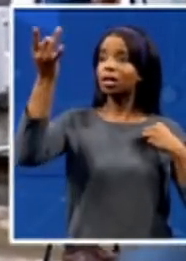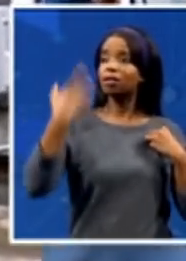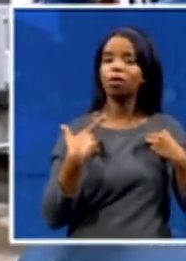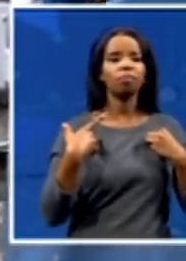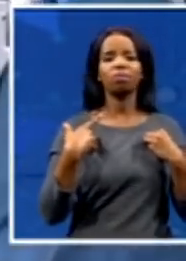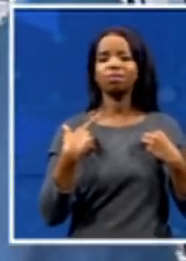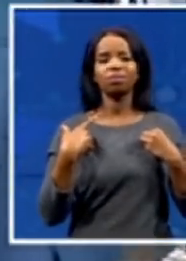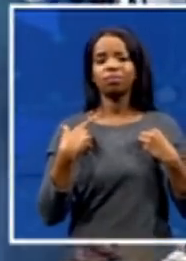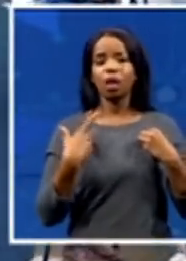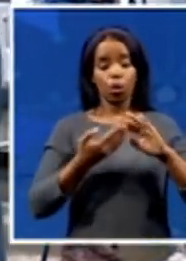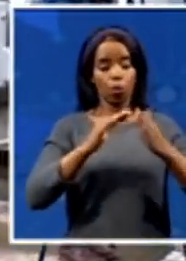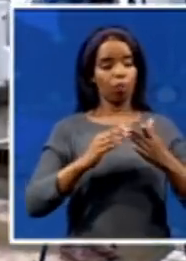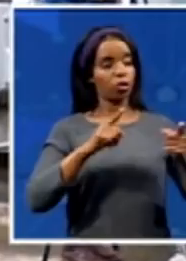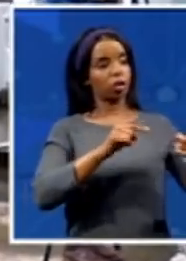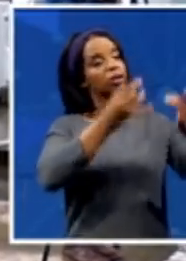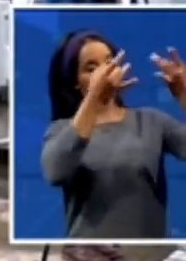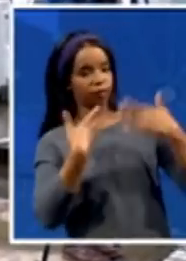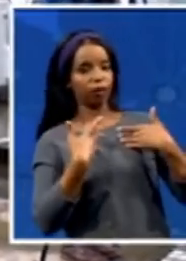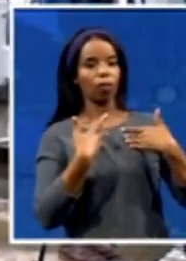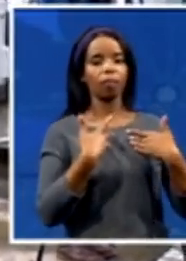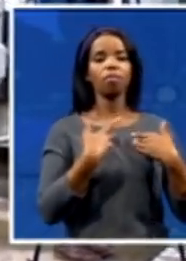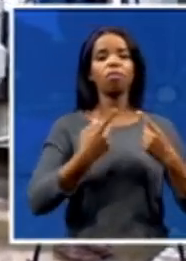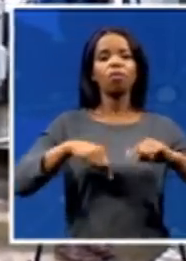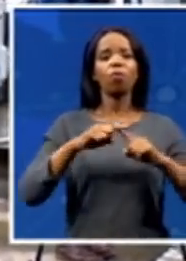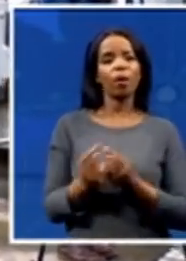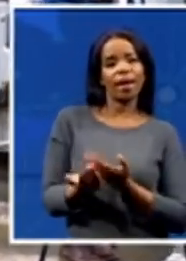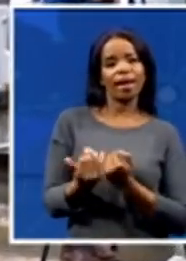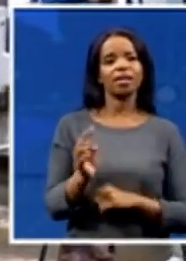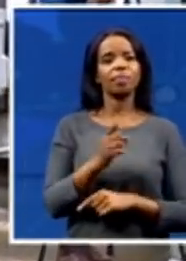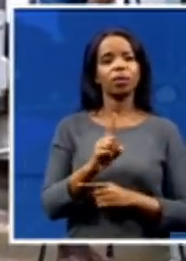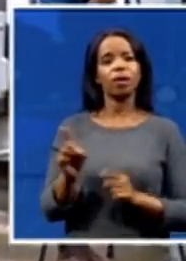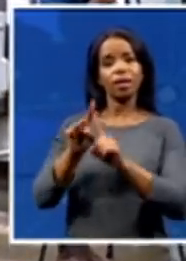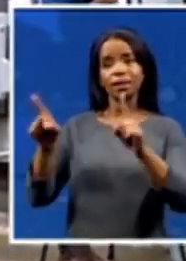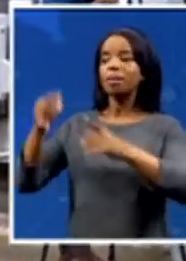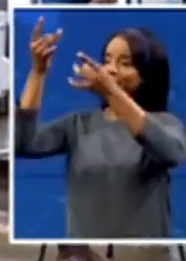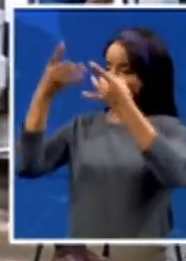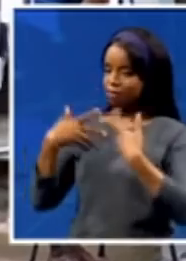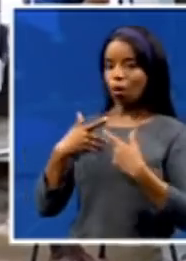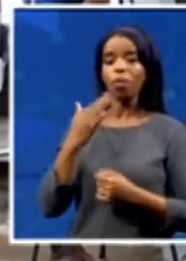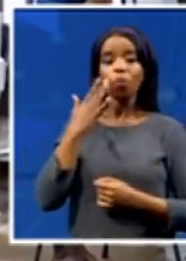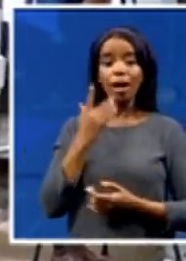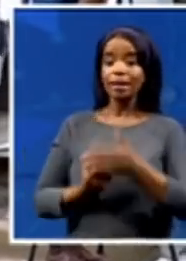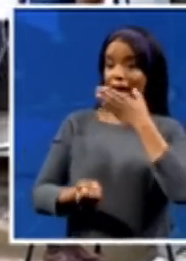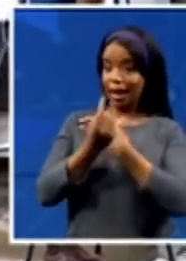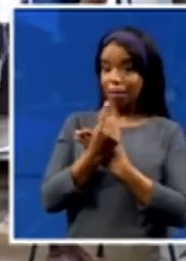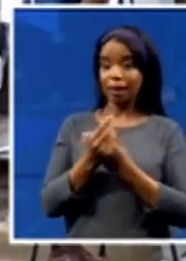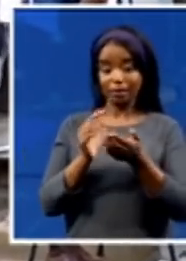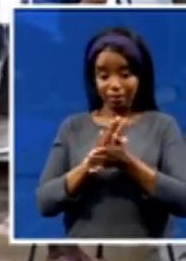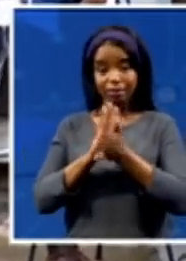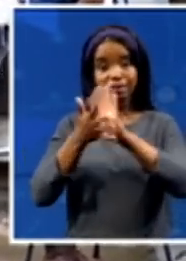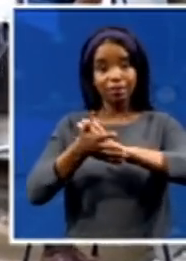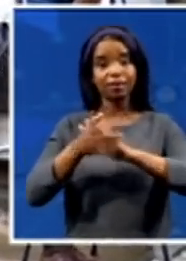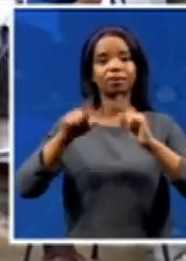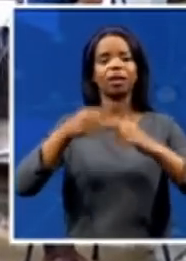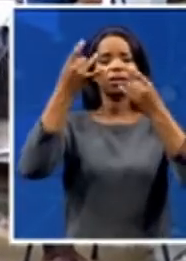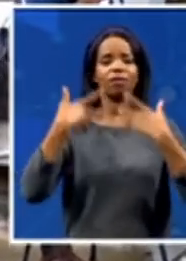them to do is to notify us. Once we damage our assets, tell us so that we go and fix things as early as possible. So those are the kind